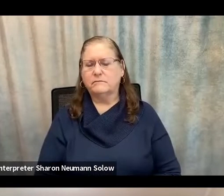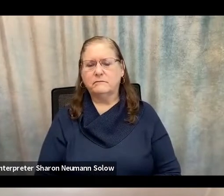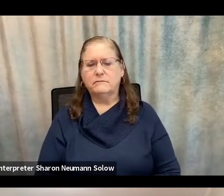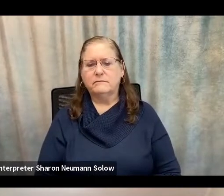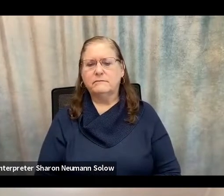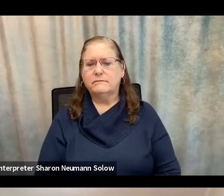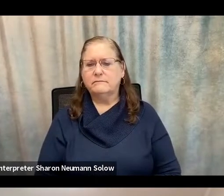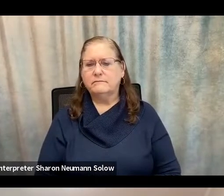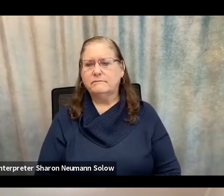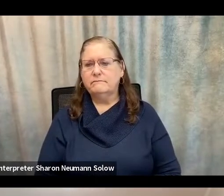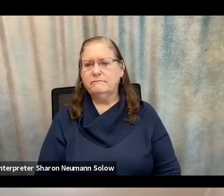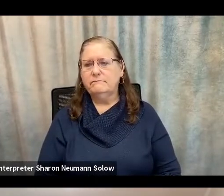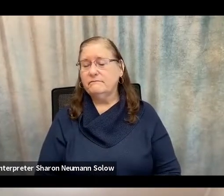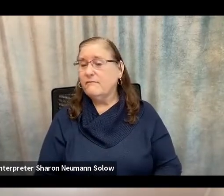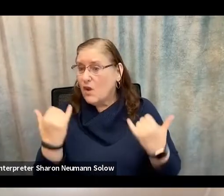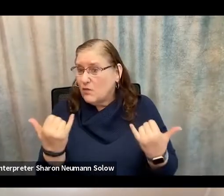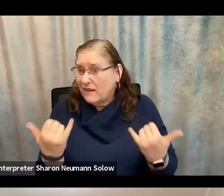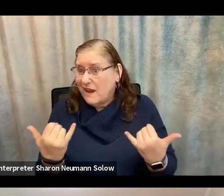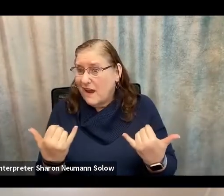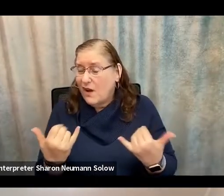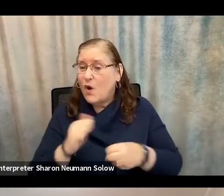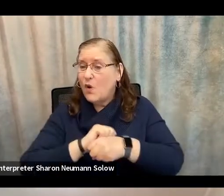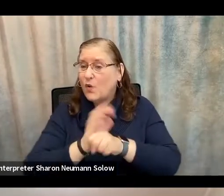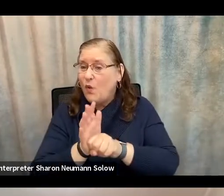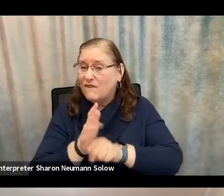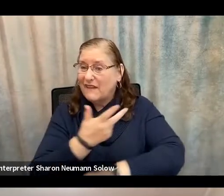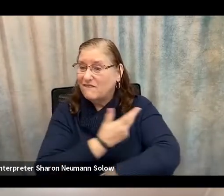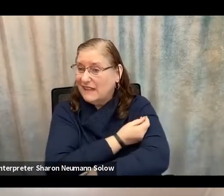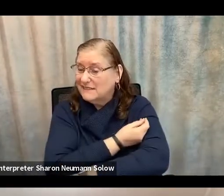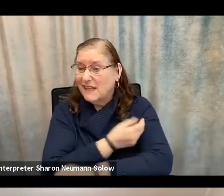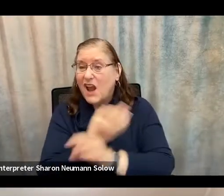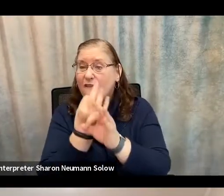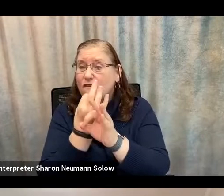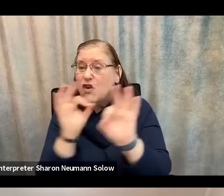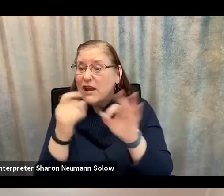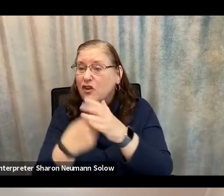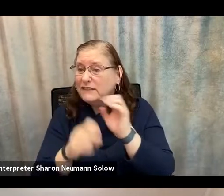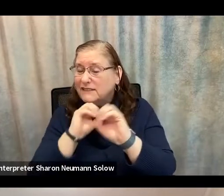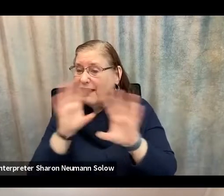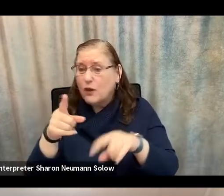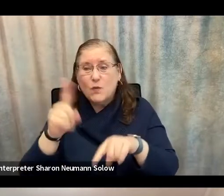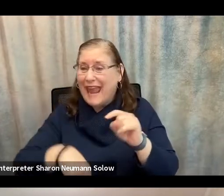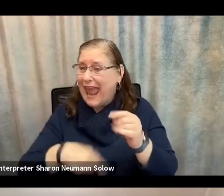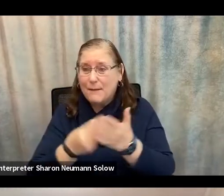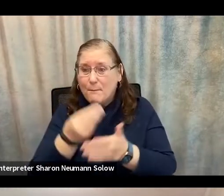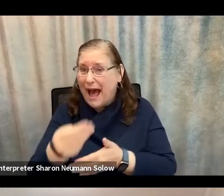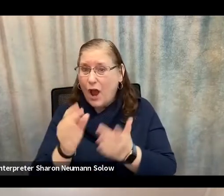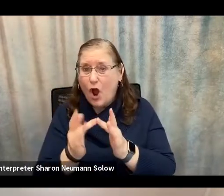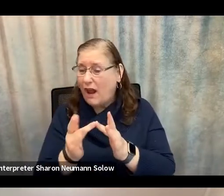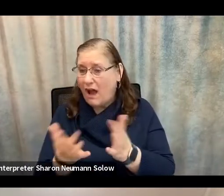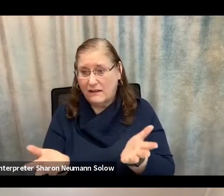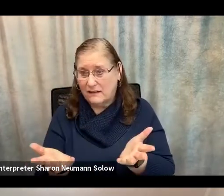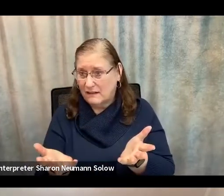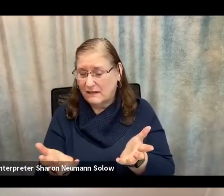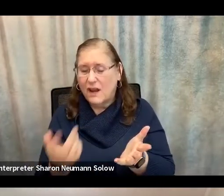COVID vaccines are free. You can't buy them online. I had mentioned that one of the things that we anticipate seeing